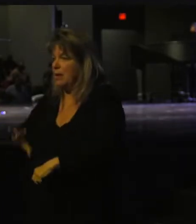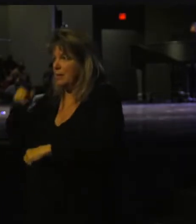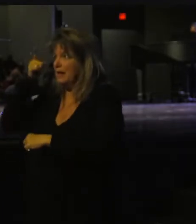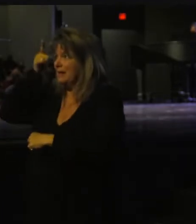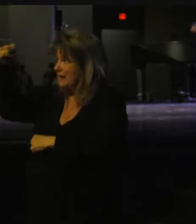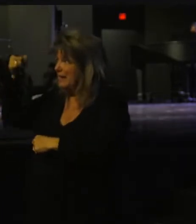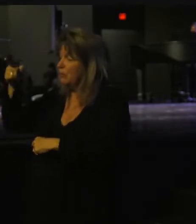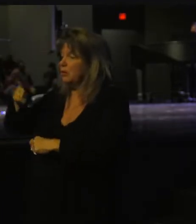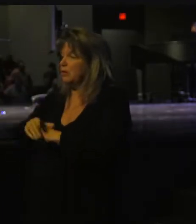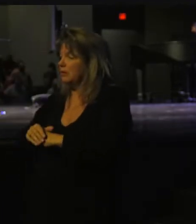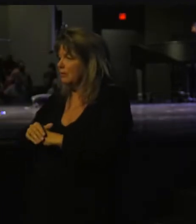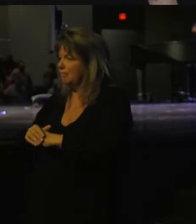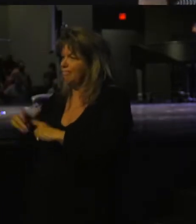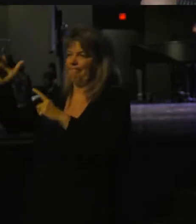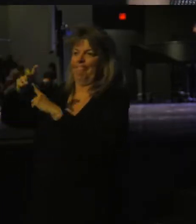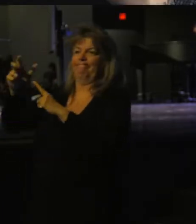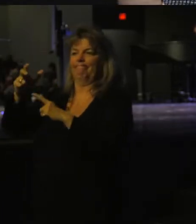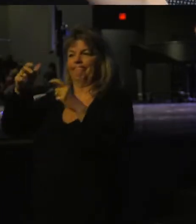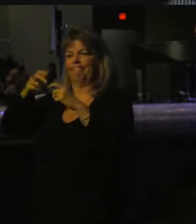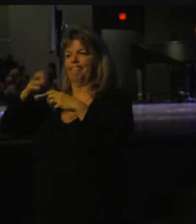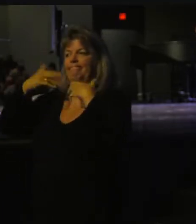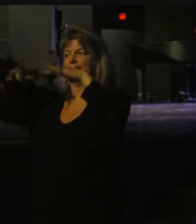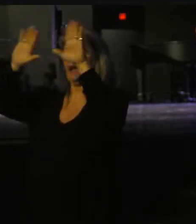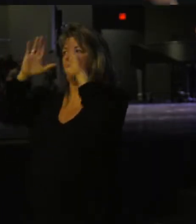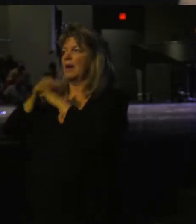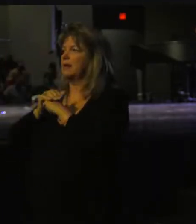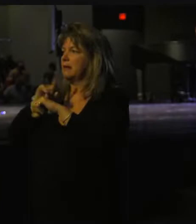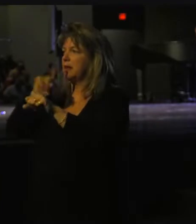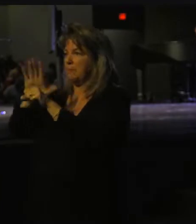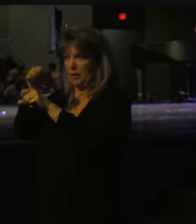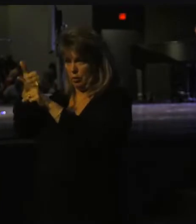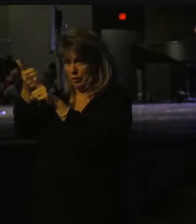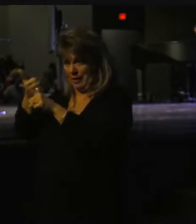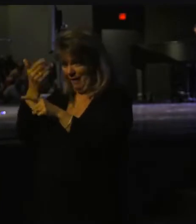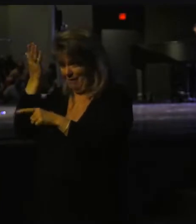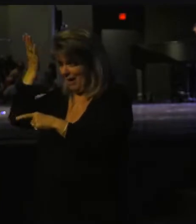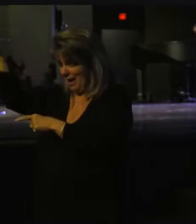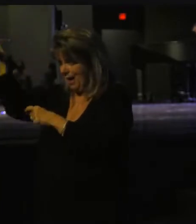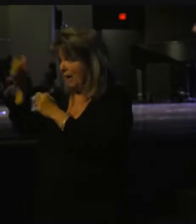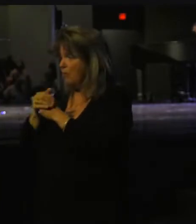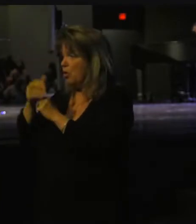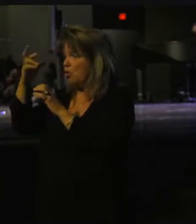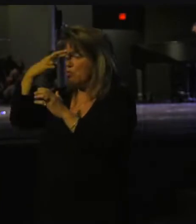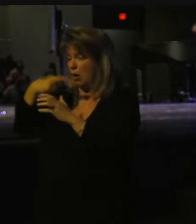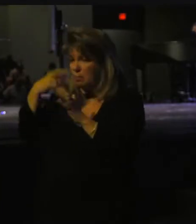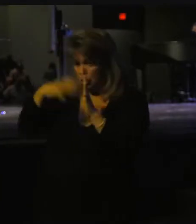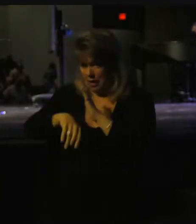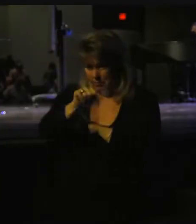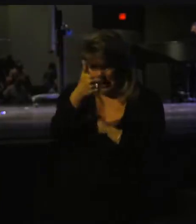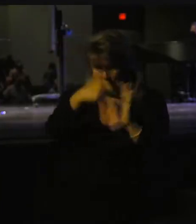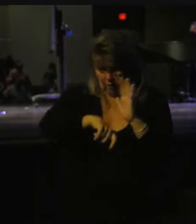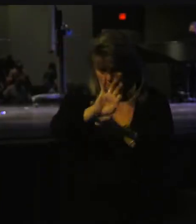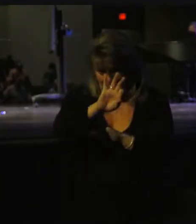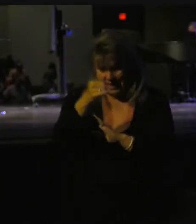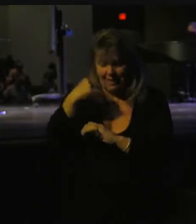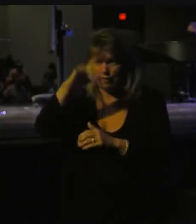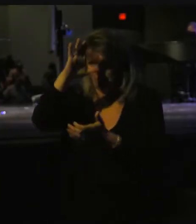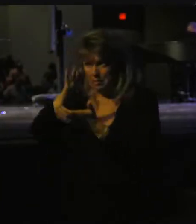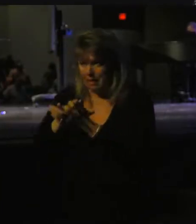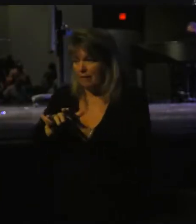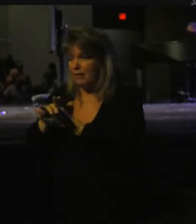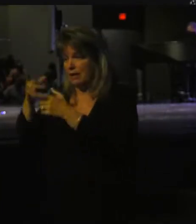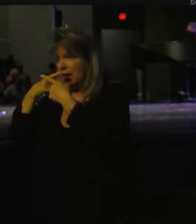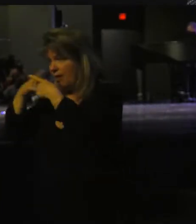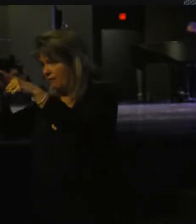ultimate sacrifice that you truly commit your trust in him. It says in Romans chapter 10 verse 9 it says, you believe, if you confess with your mouth that